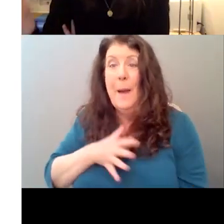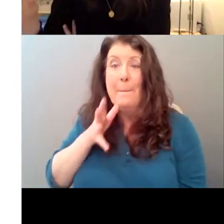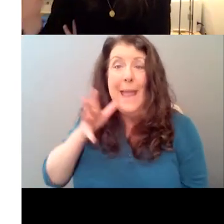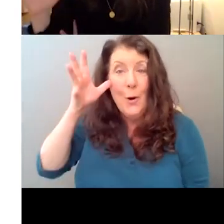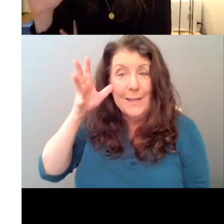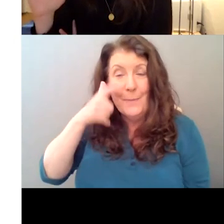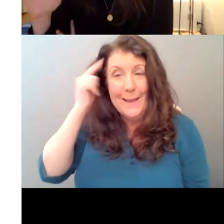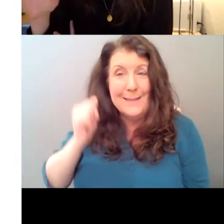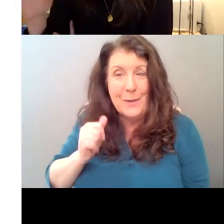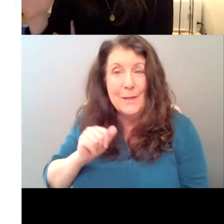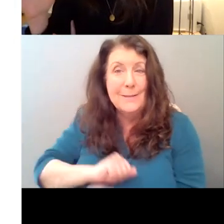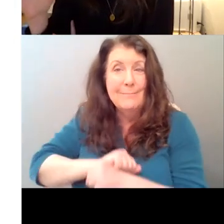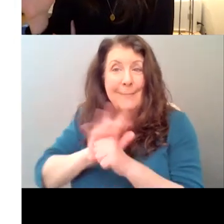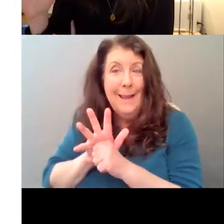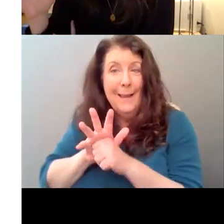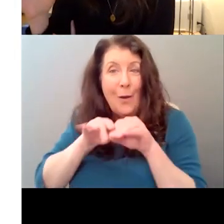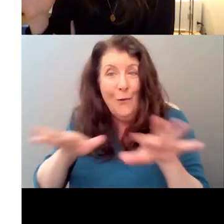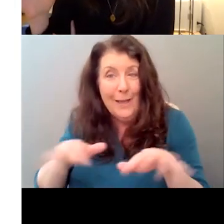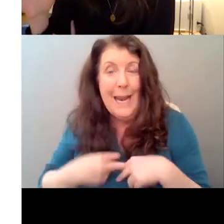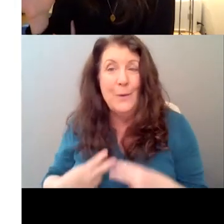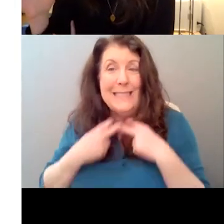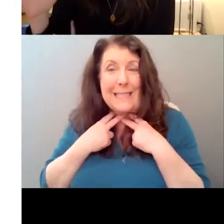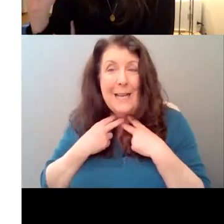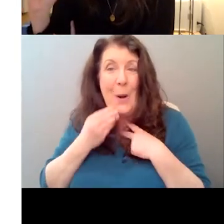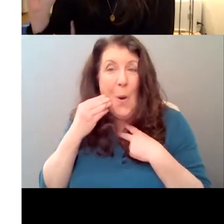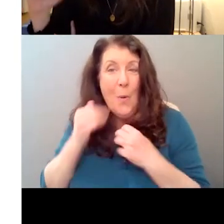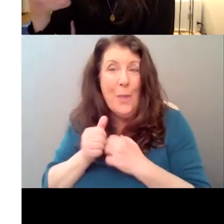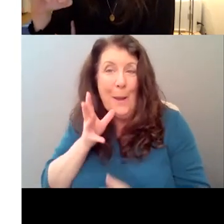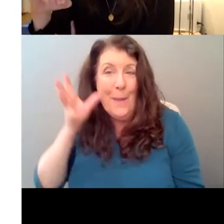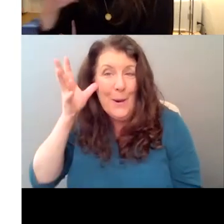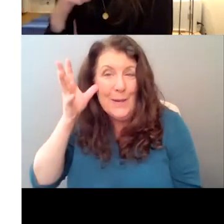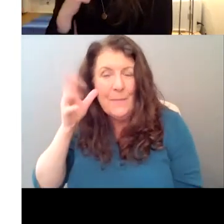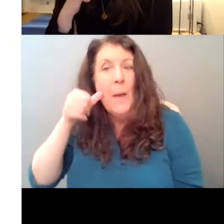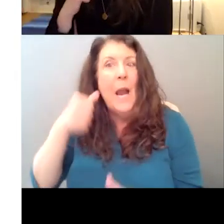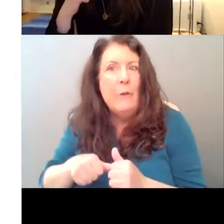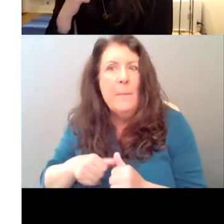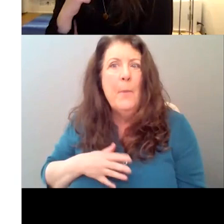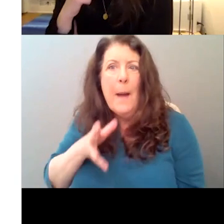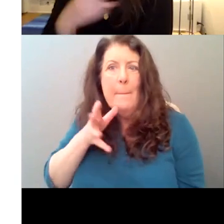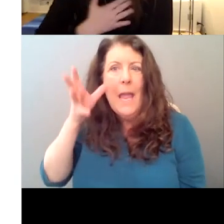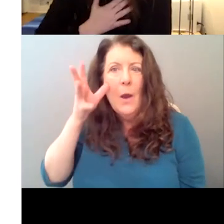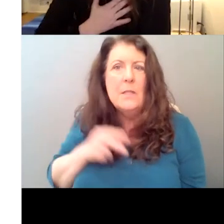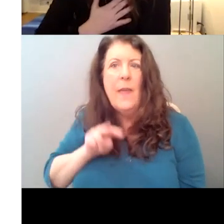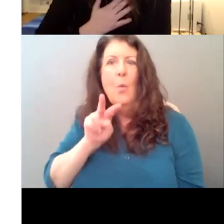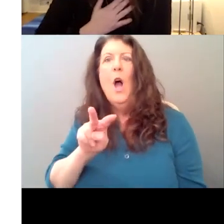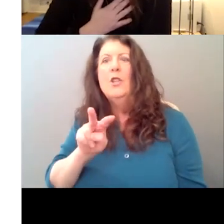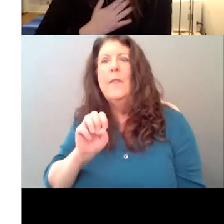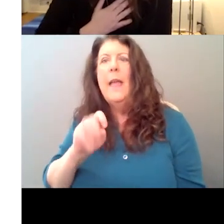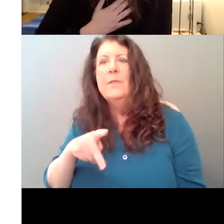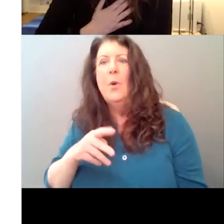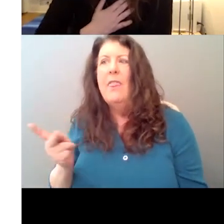a long time. But, um, uh, but, um, uh, I remember my parents watched this episode and they were like, oh my gosh,